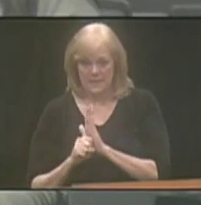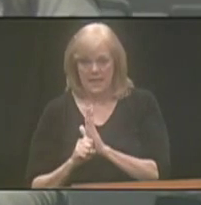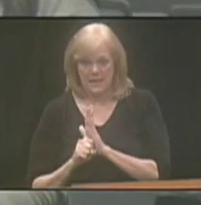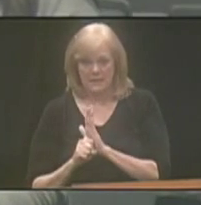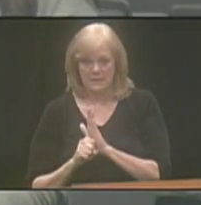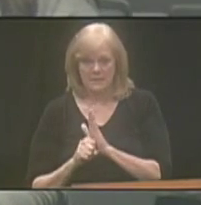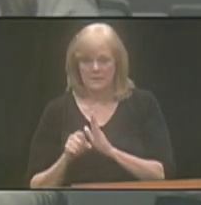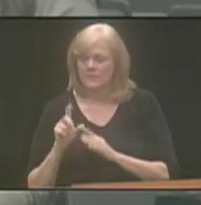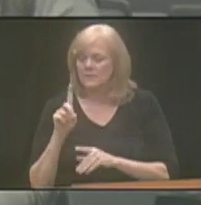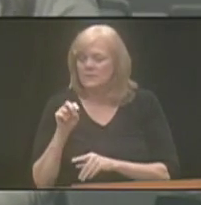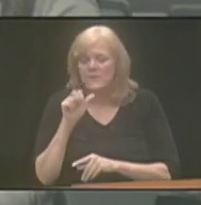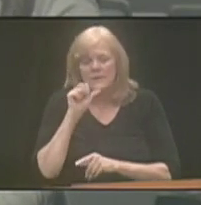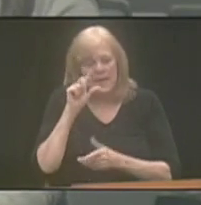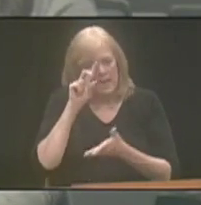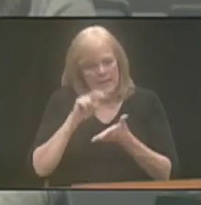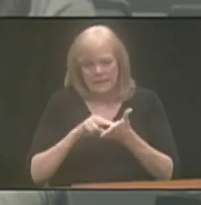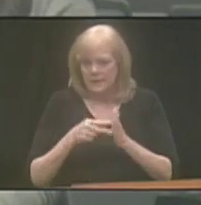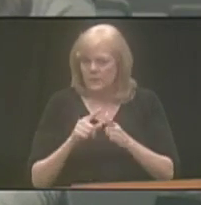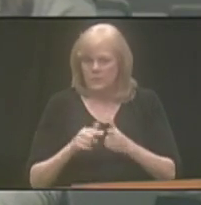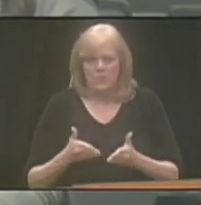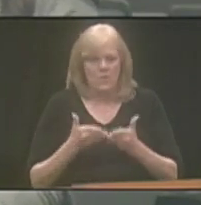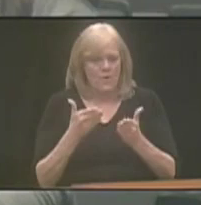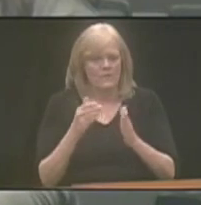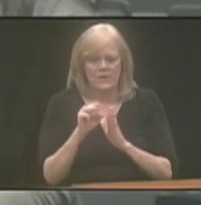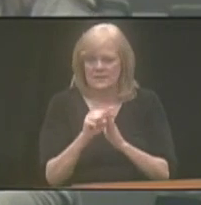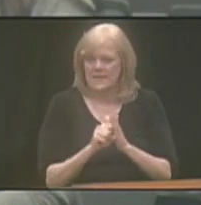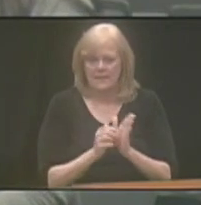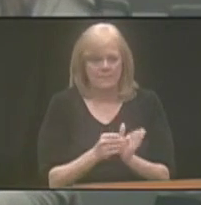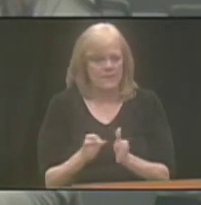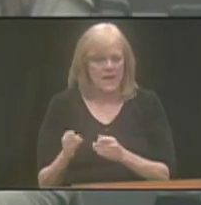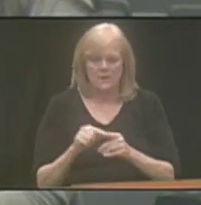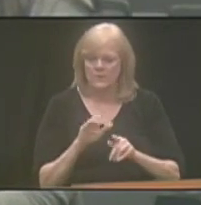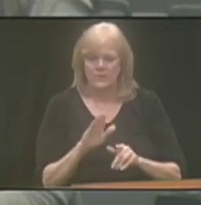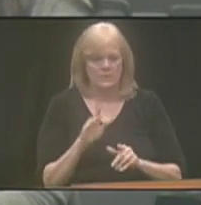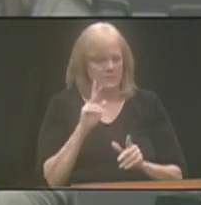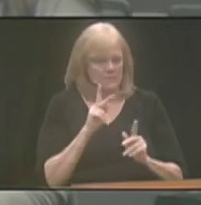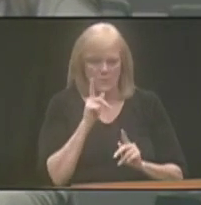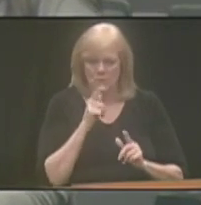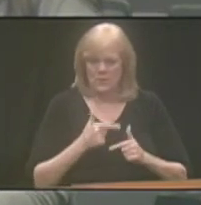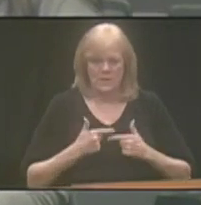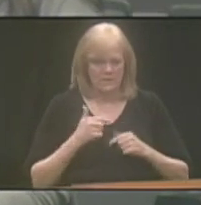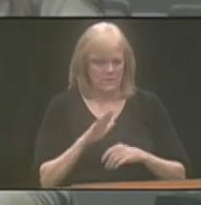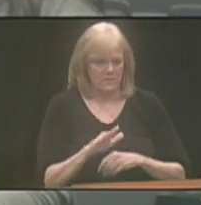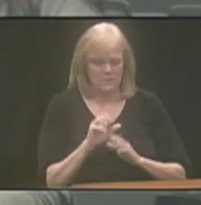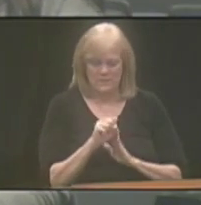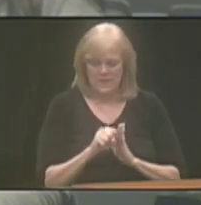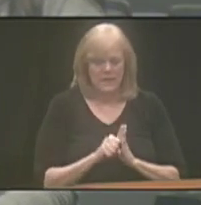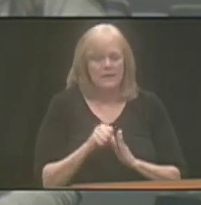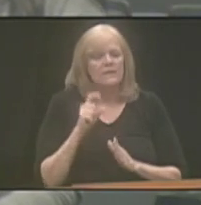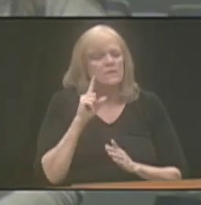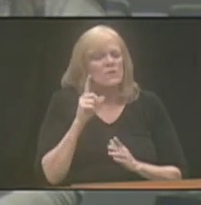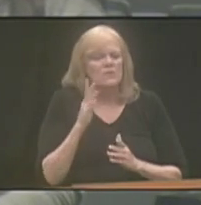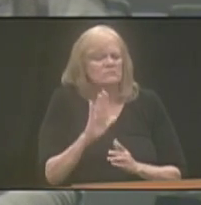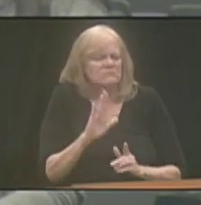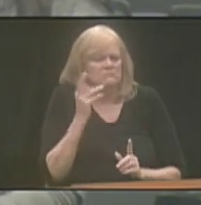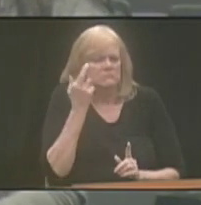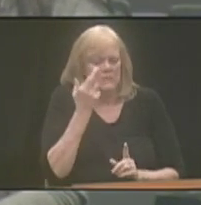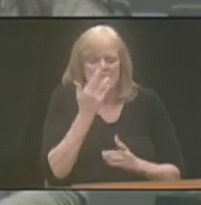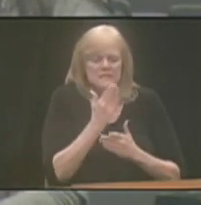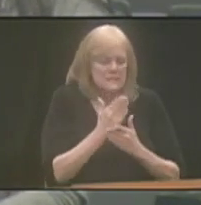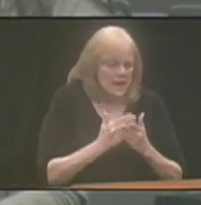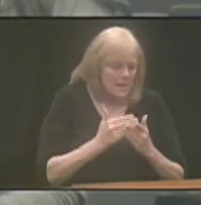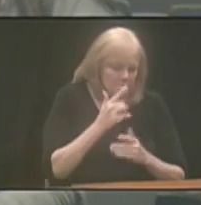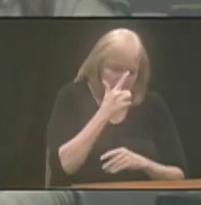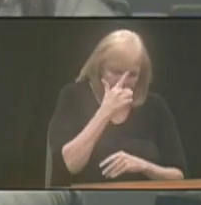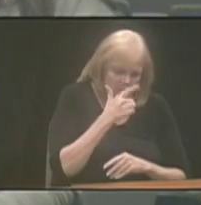do not intend to offer a state plan to their residents for a variety of reasons. Some are